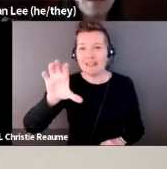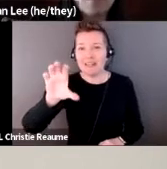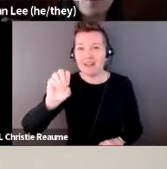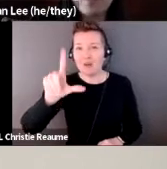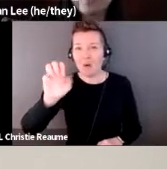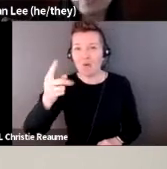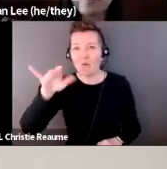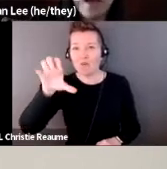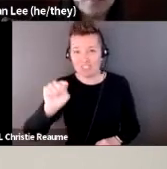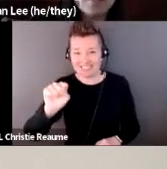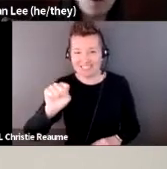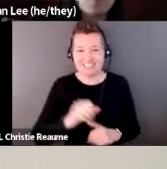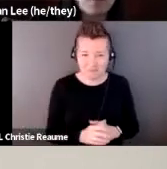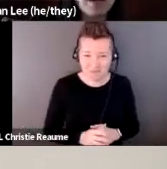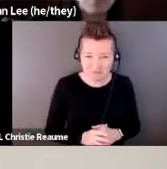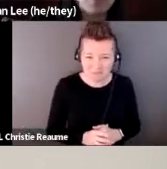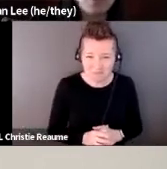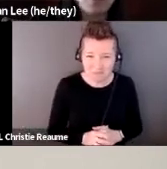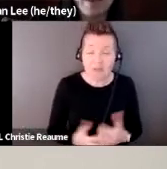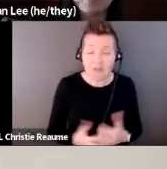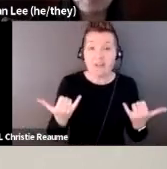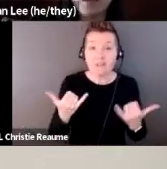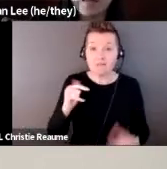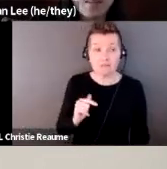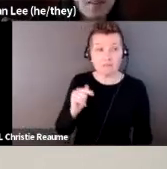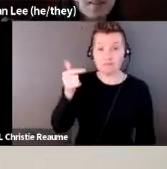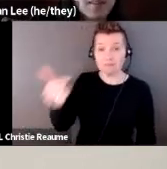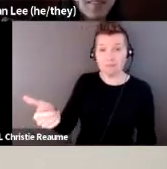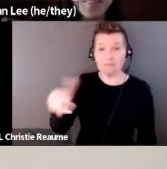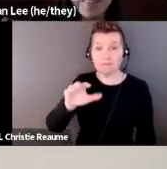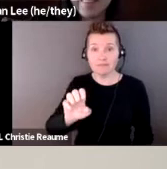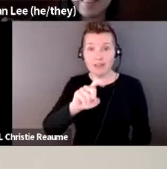And I'm going to pass this over now to Ezra.